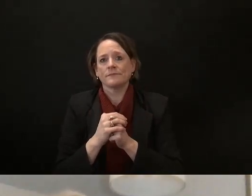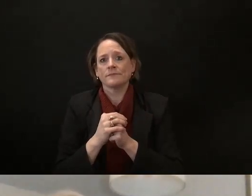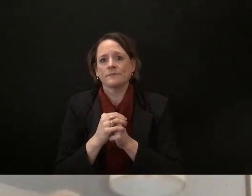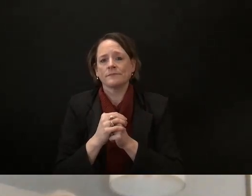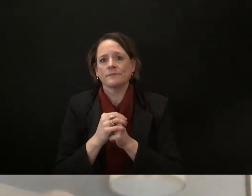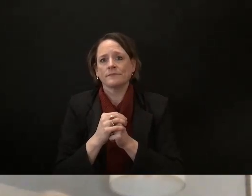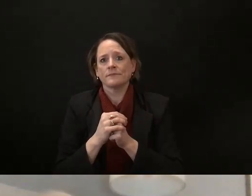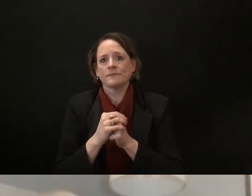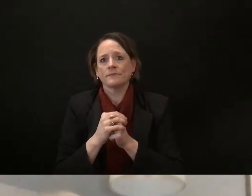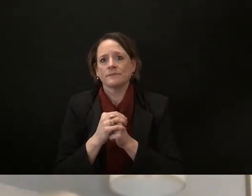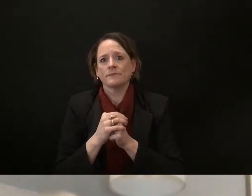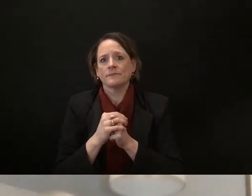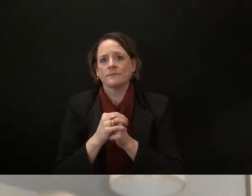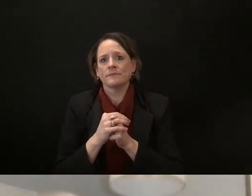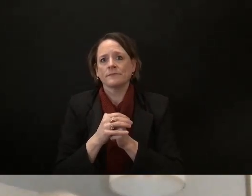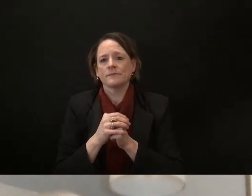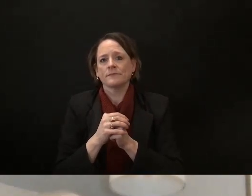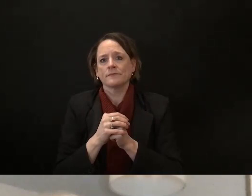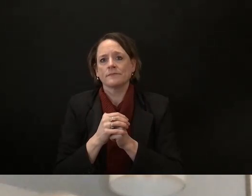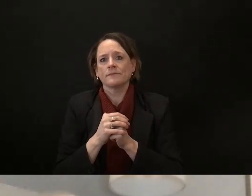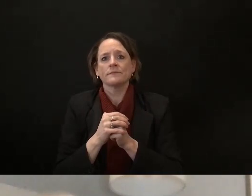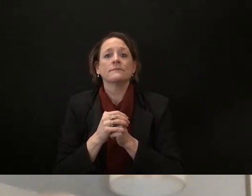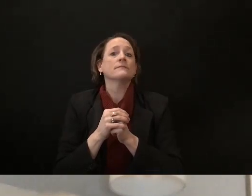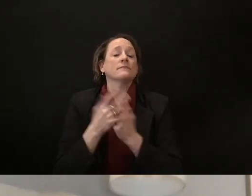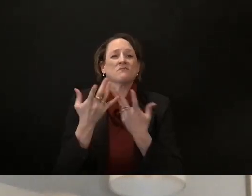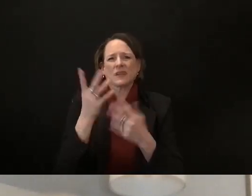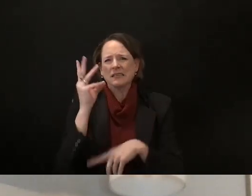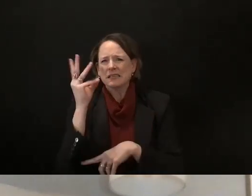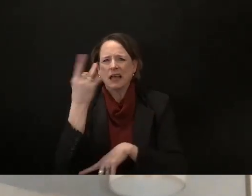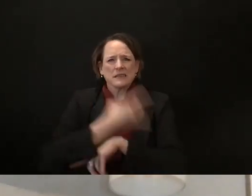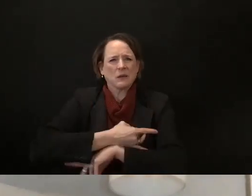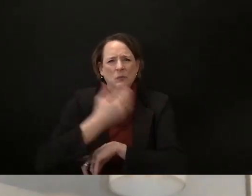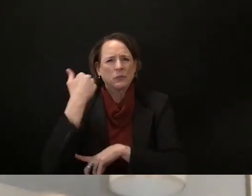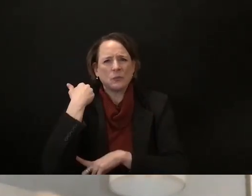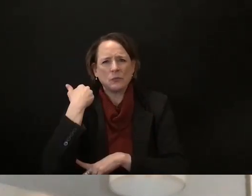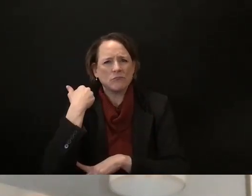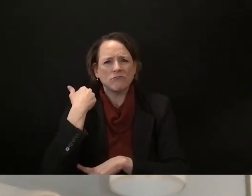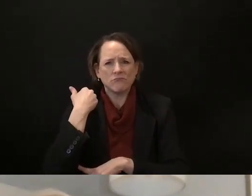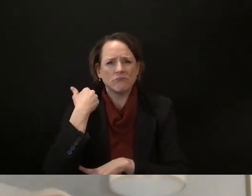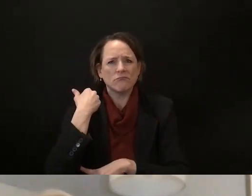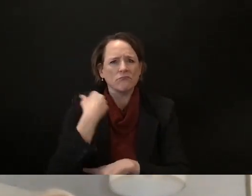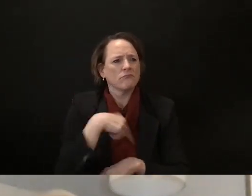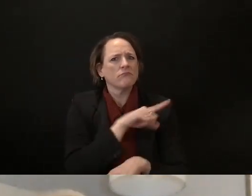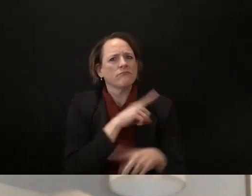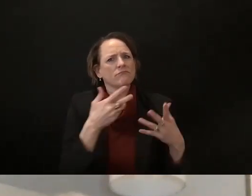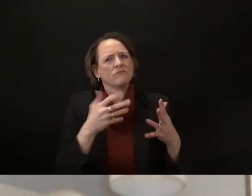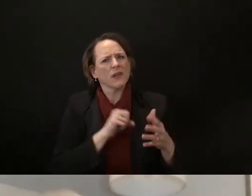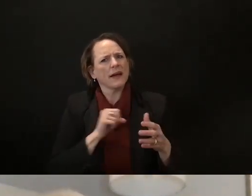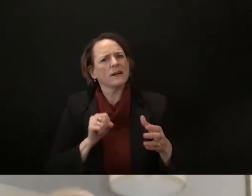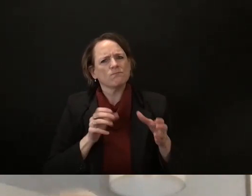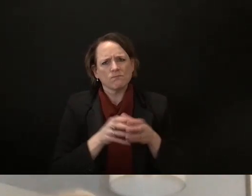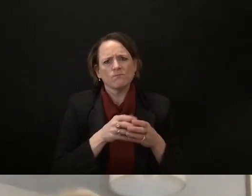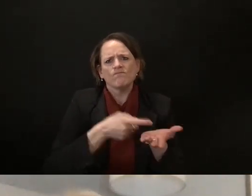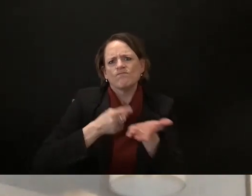eight days ago the senate voted on this but then seven days ago last wednesday a report came out that said that